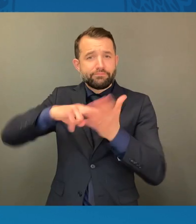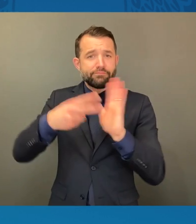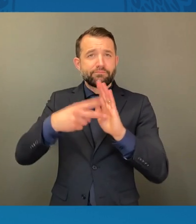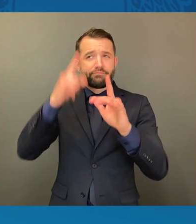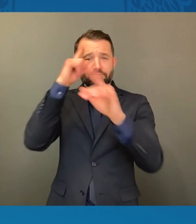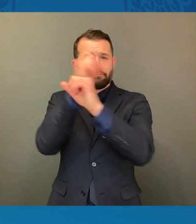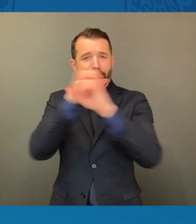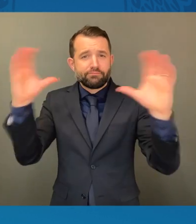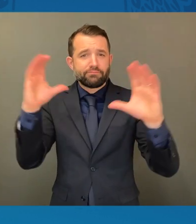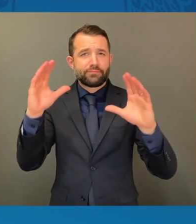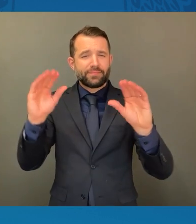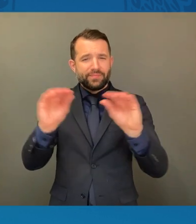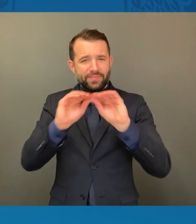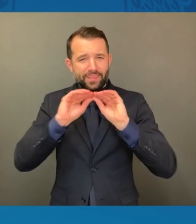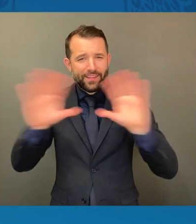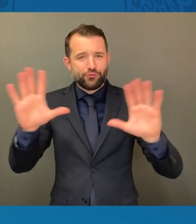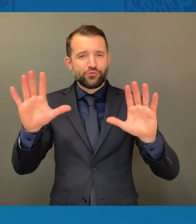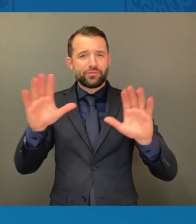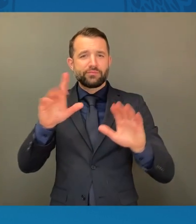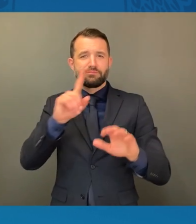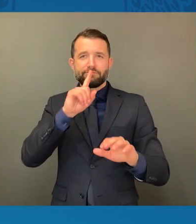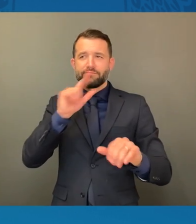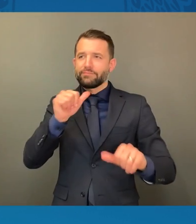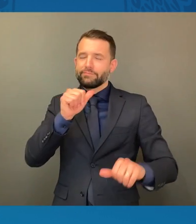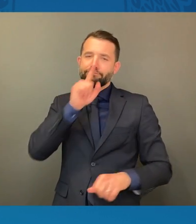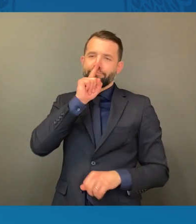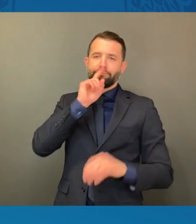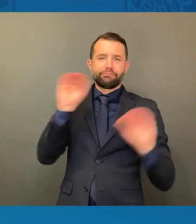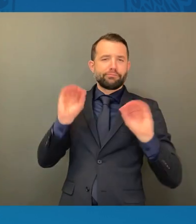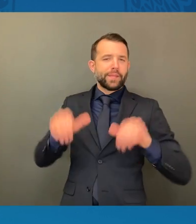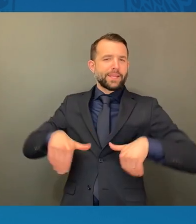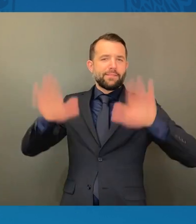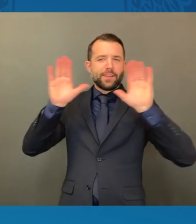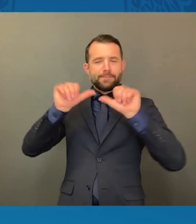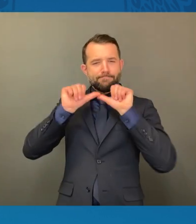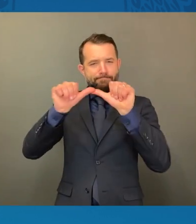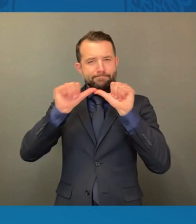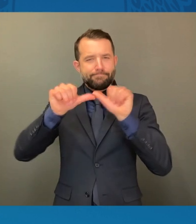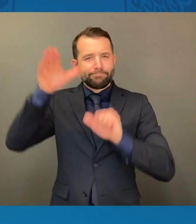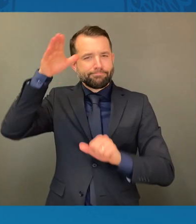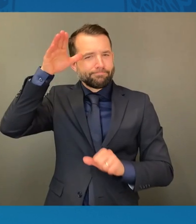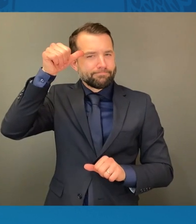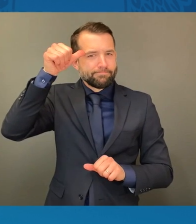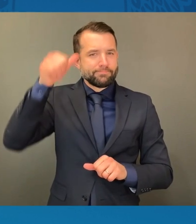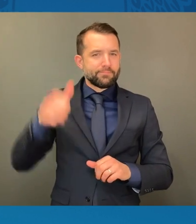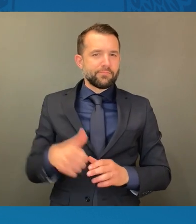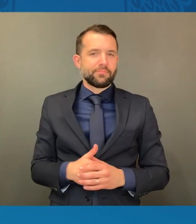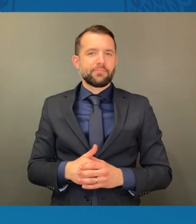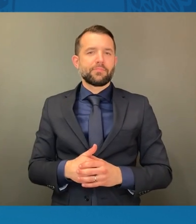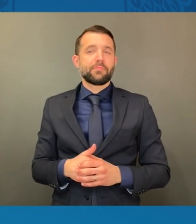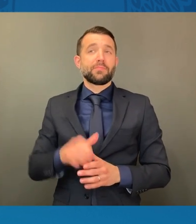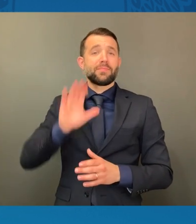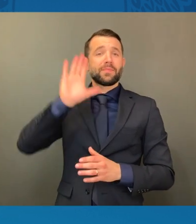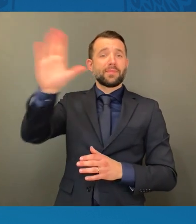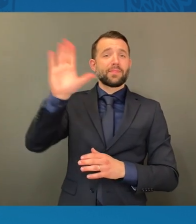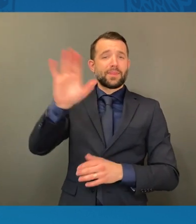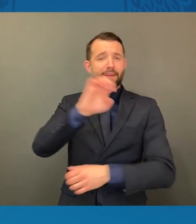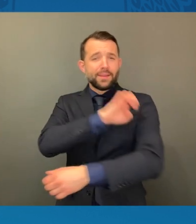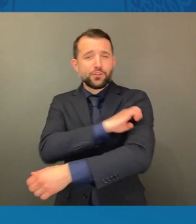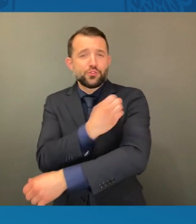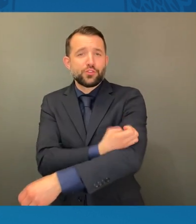relentless dedication, that spirit, the spirit of Selma